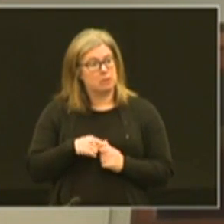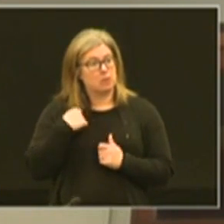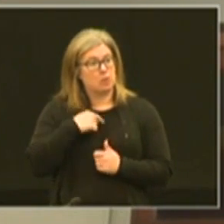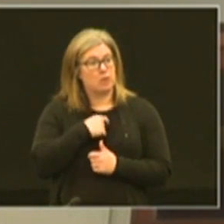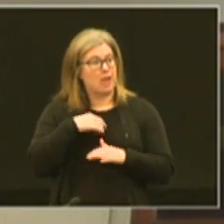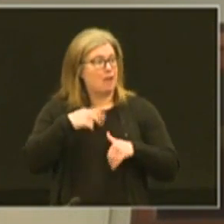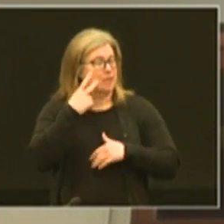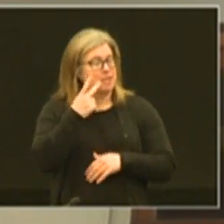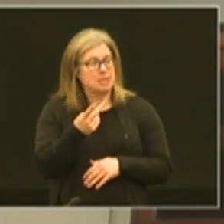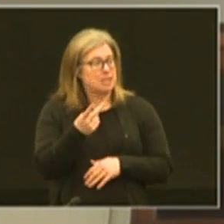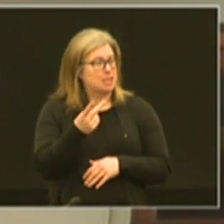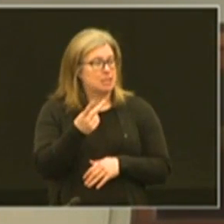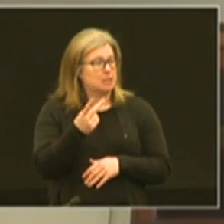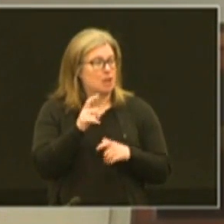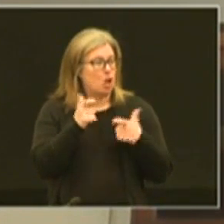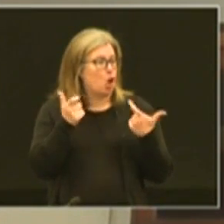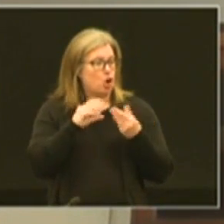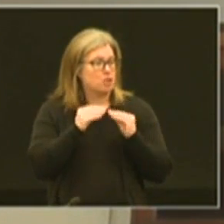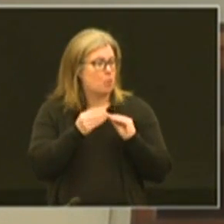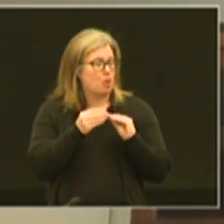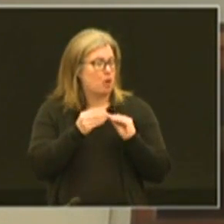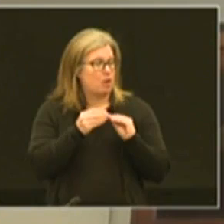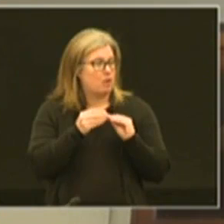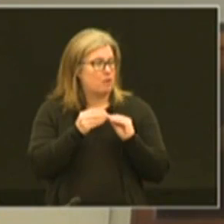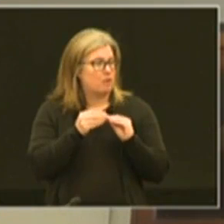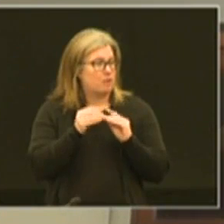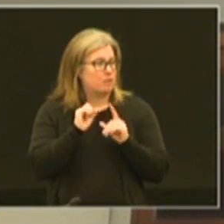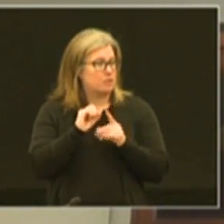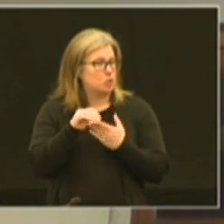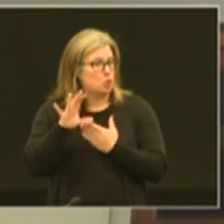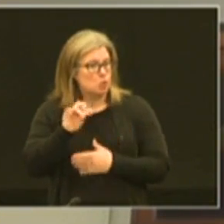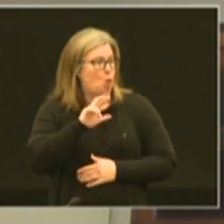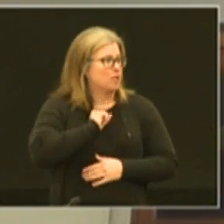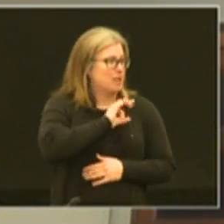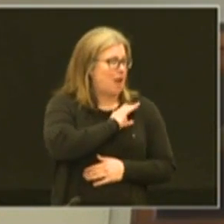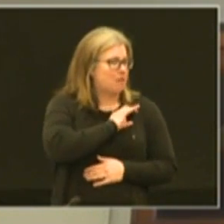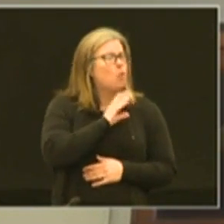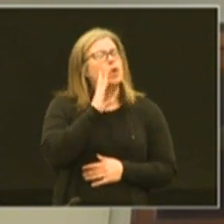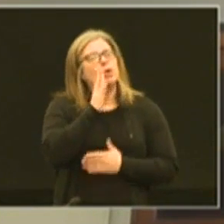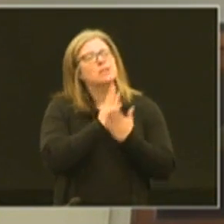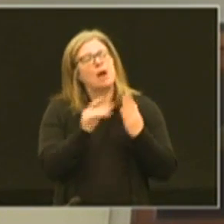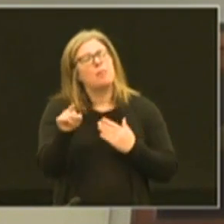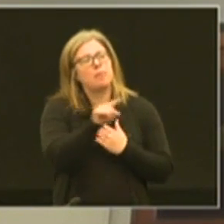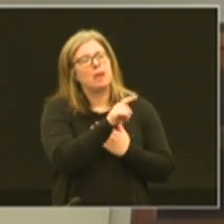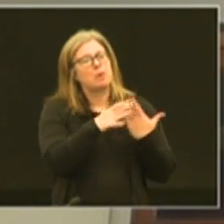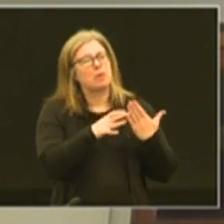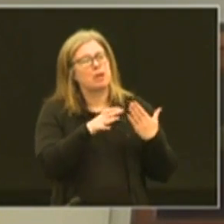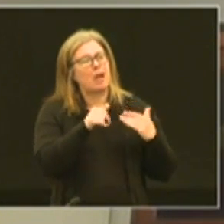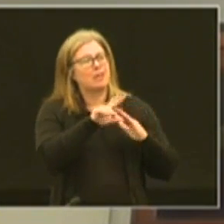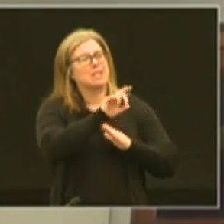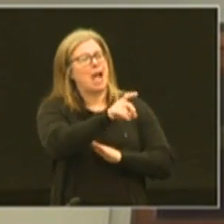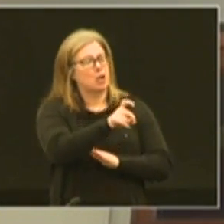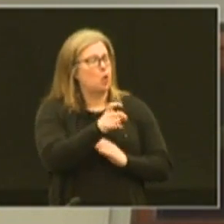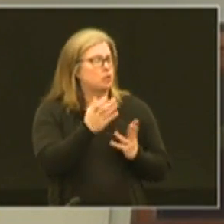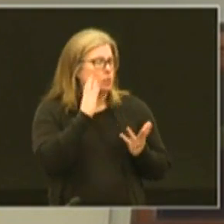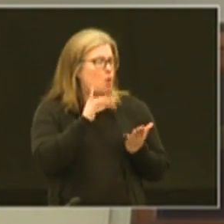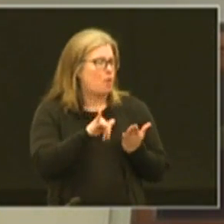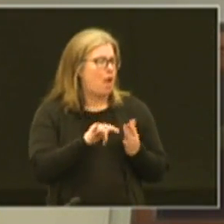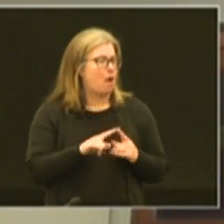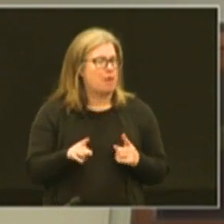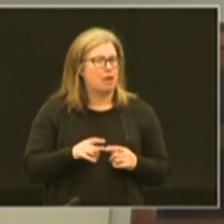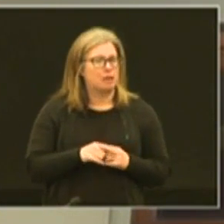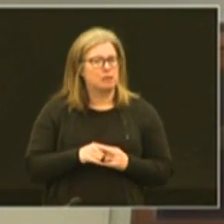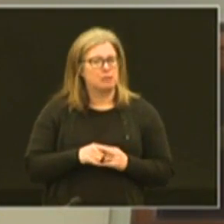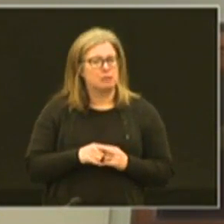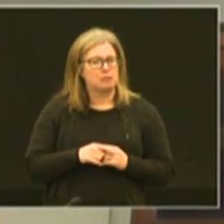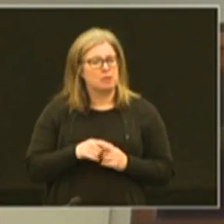we haven't seen a large number of cases students or staff we know there's some out there that maybe have not been diagnosed um